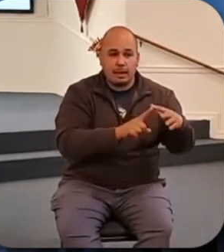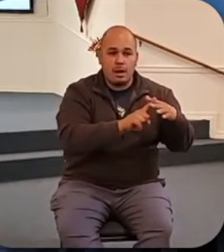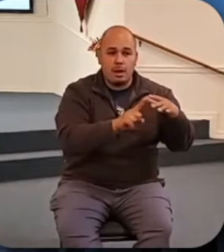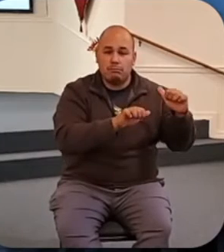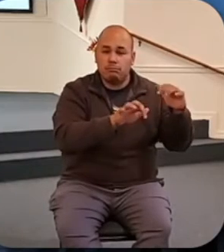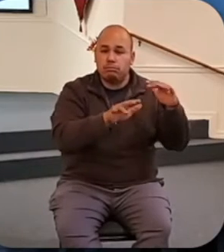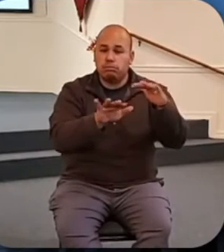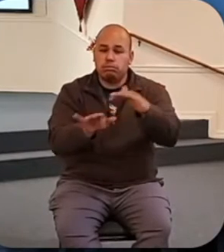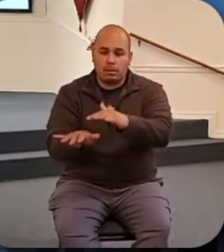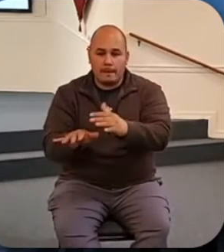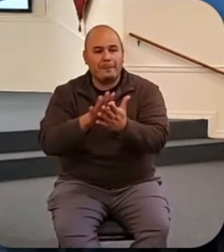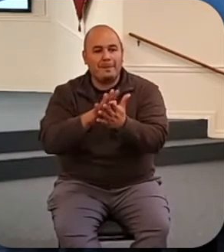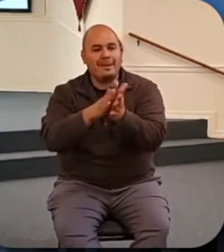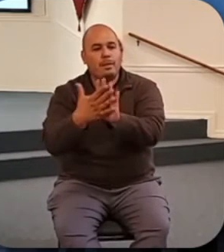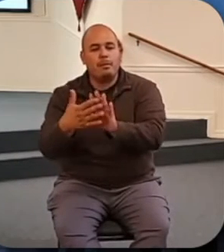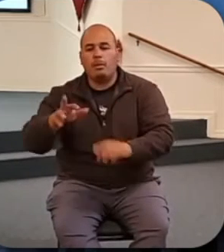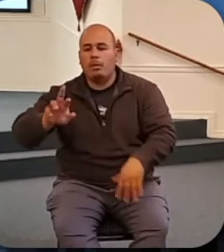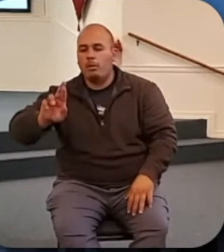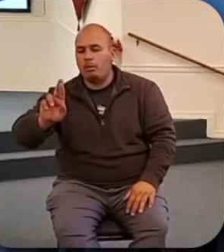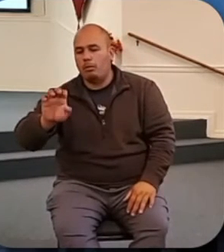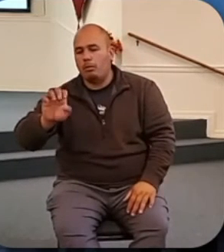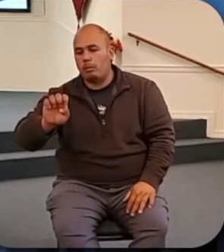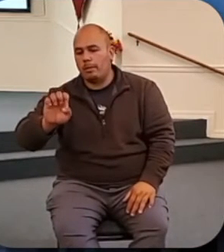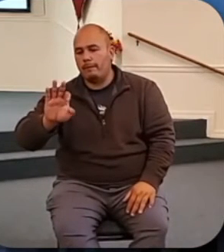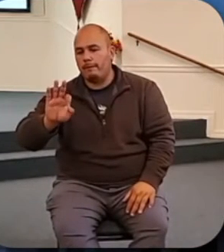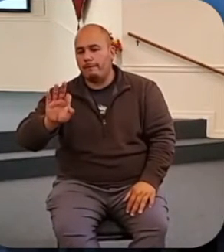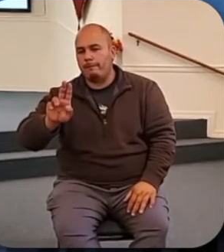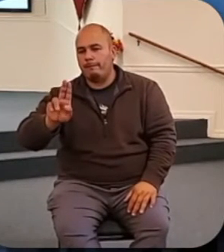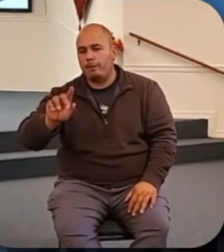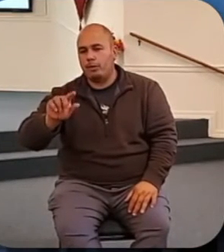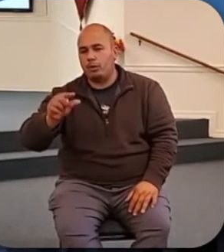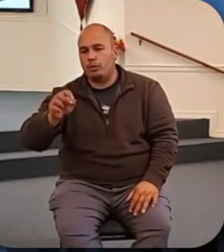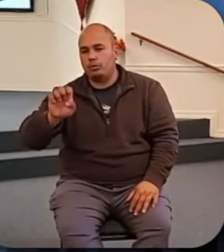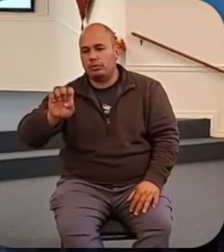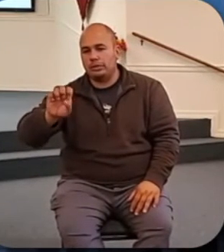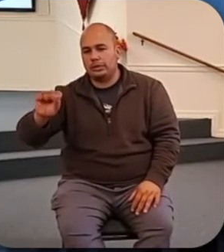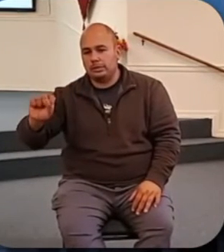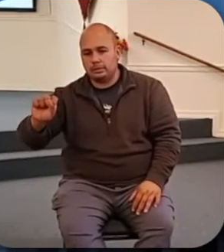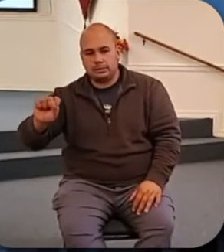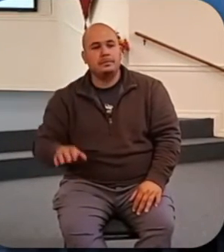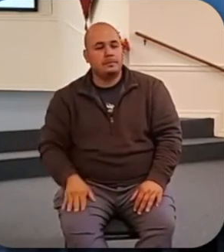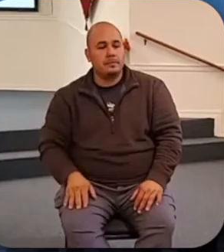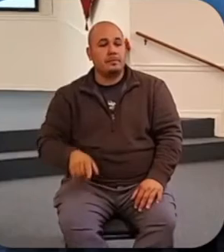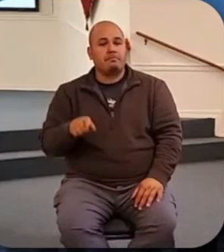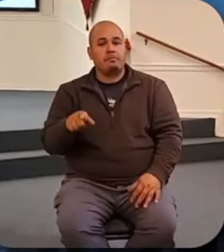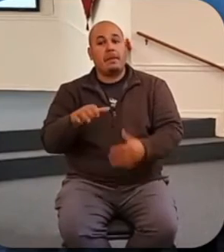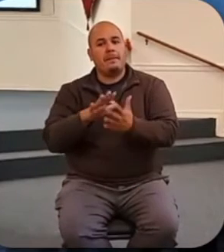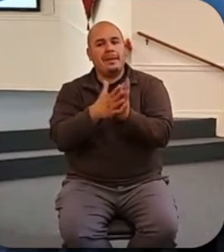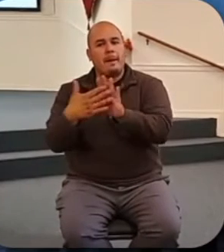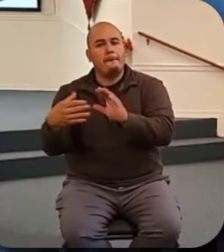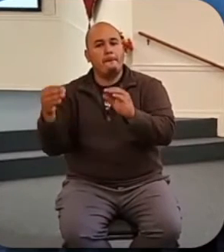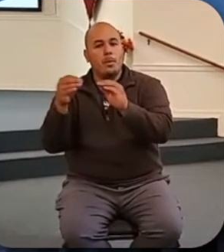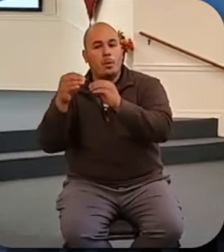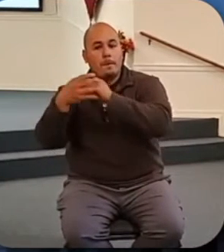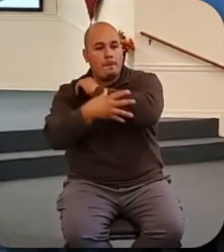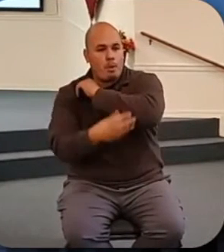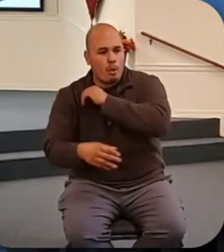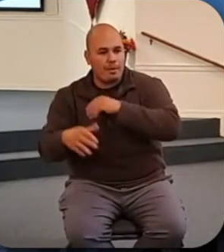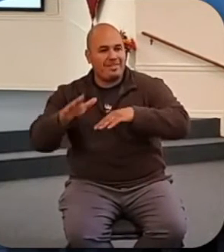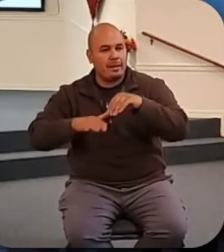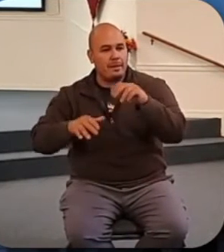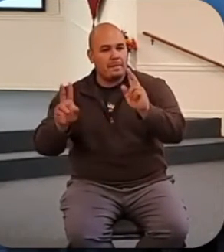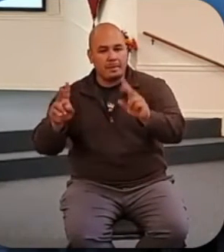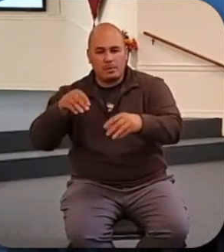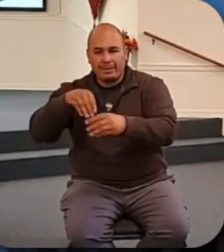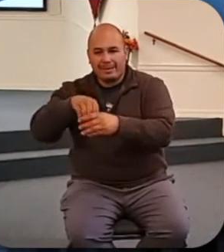have therefore become even poorer than the people in this church themselves are. These are people who have